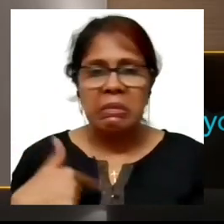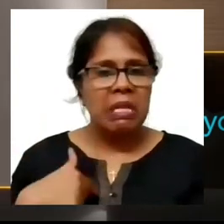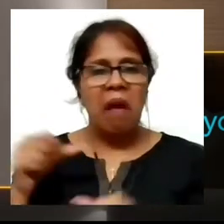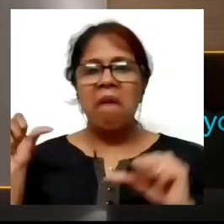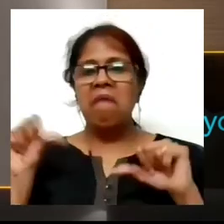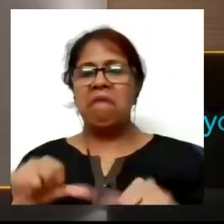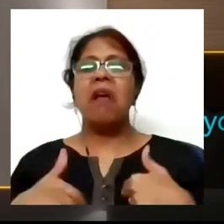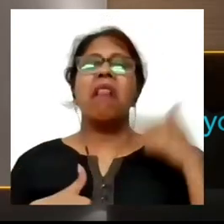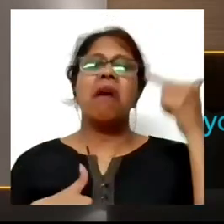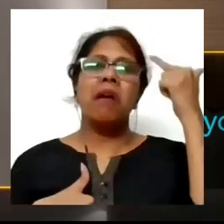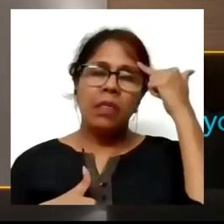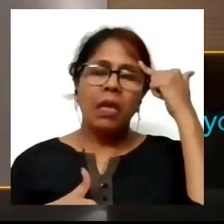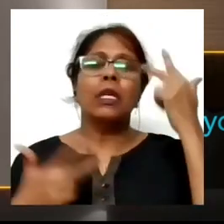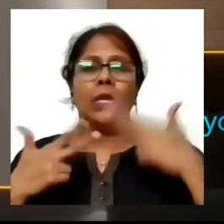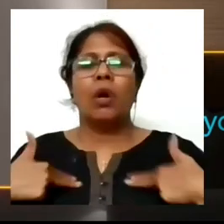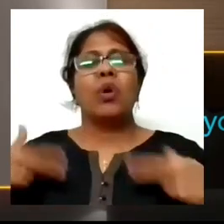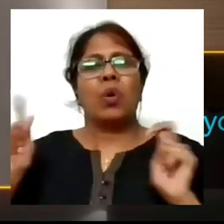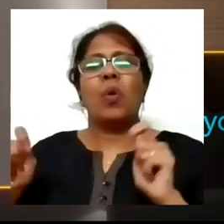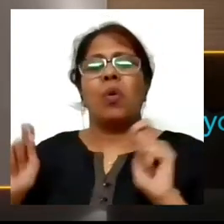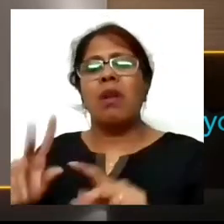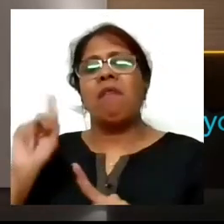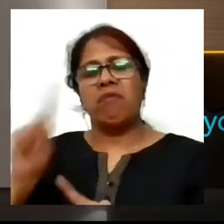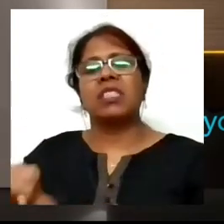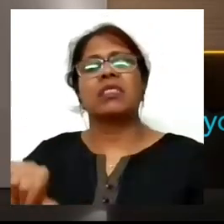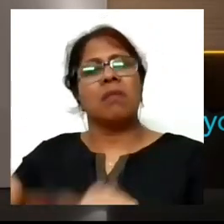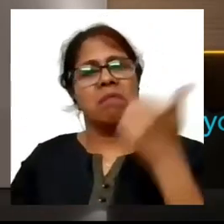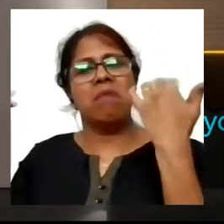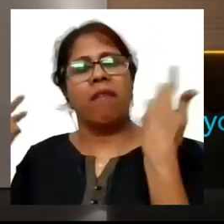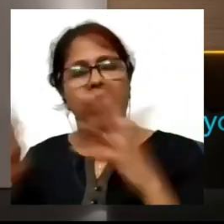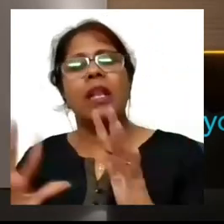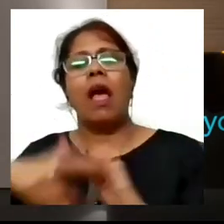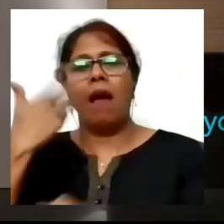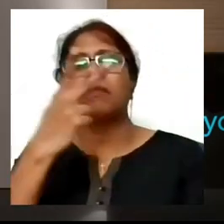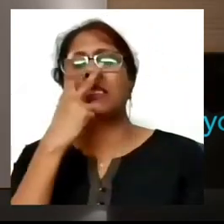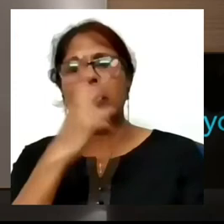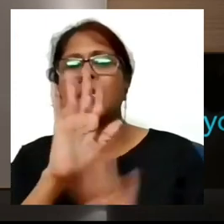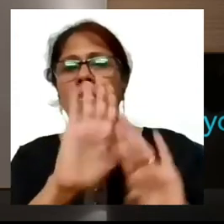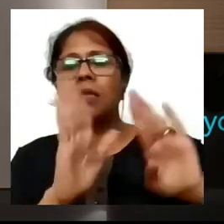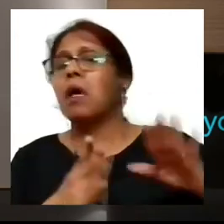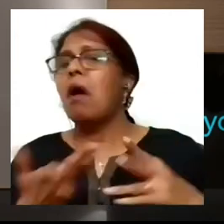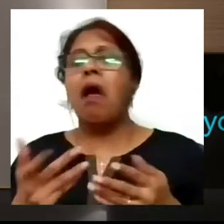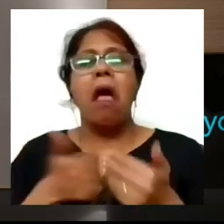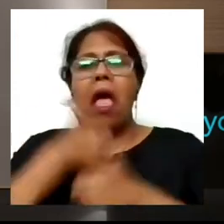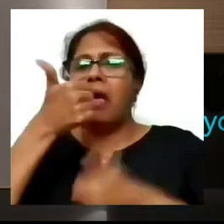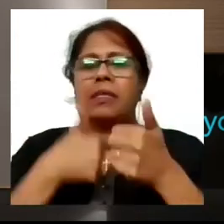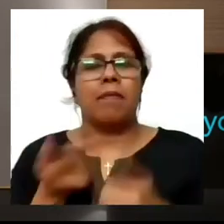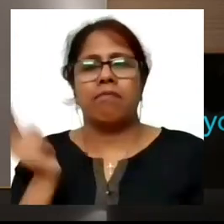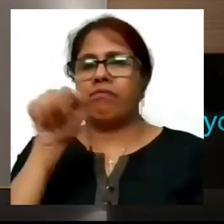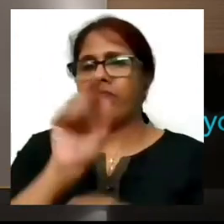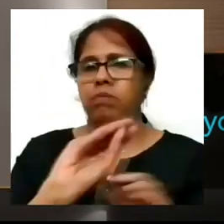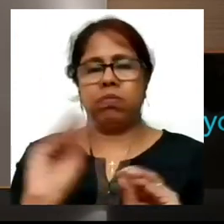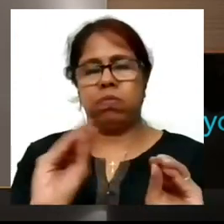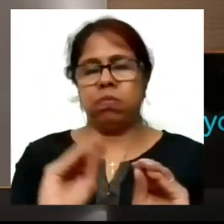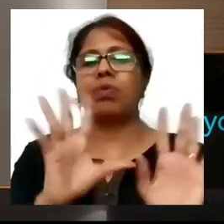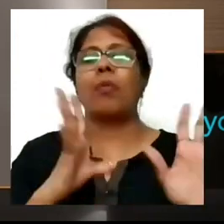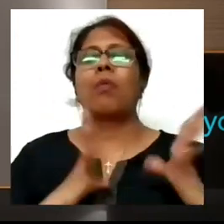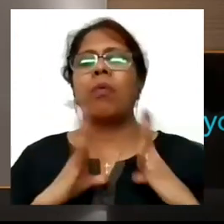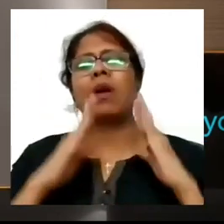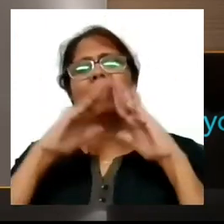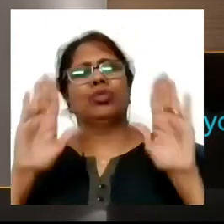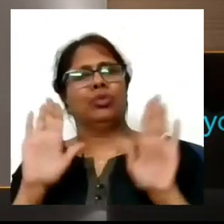till the lawsuit gets solved so I didn't give an attempt after that and I sat at home I did